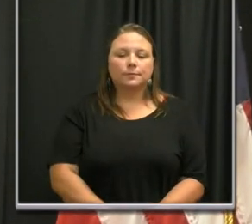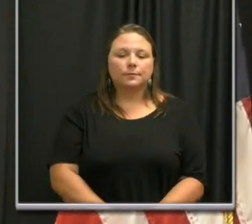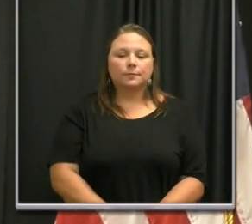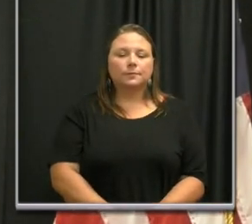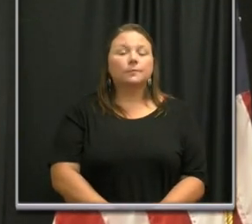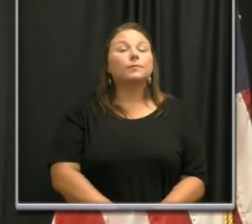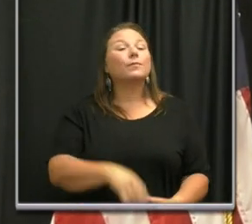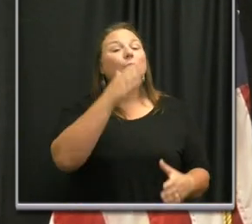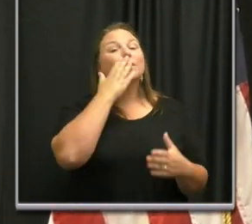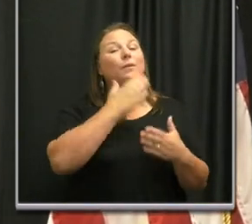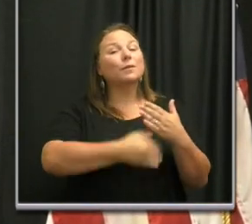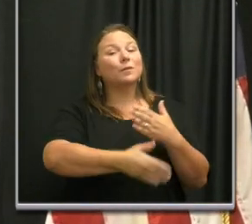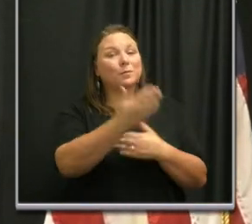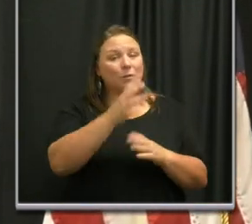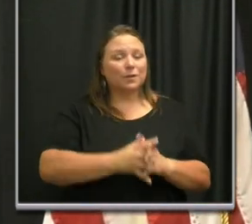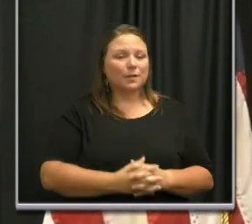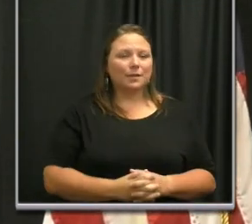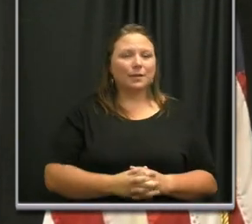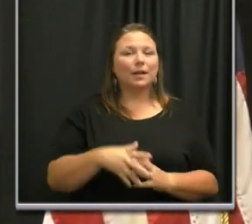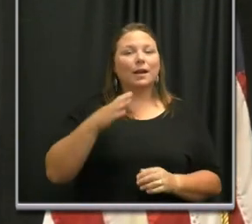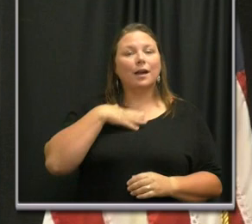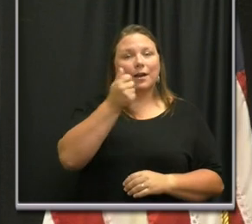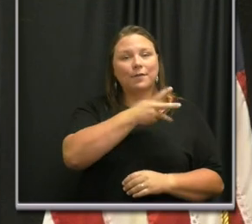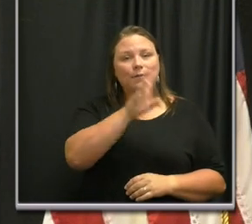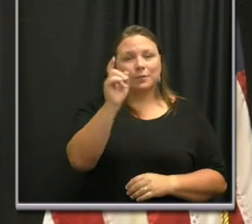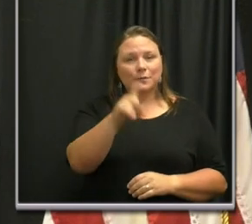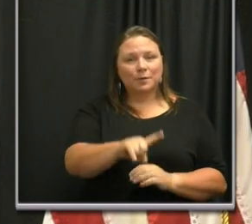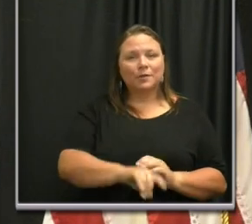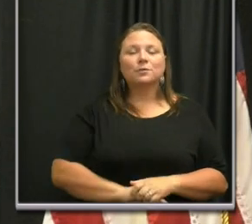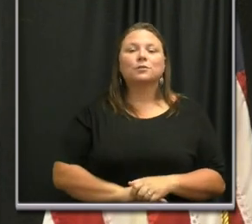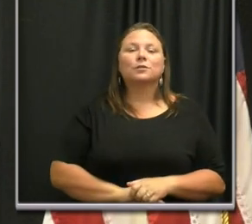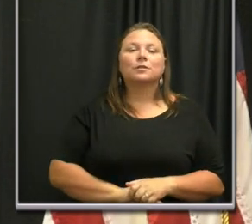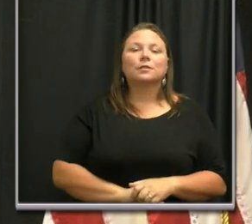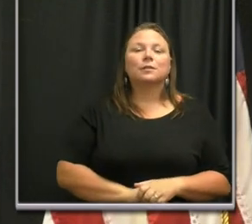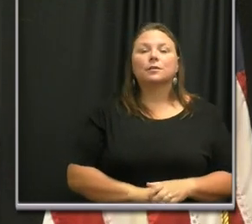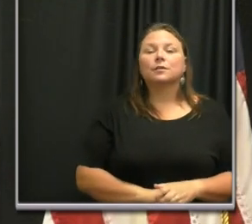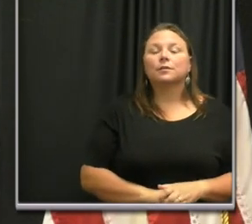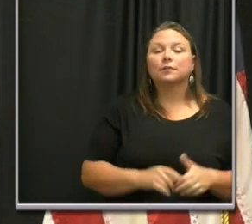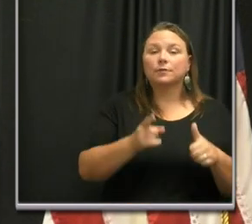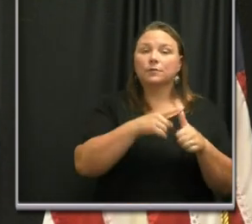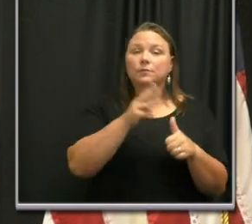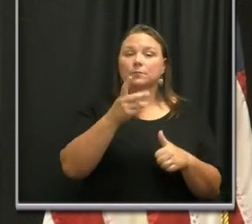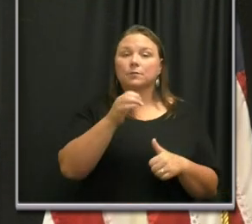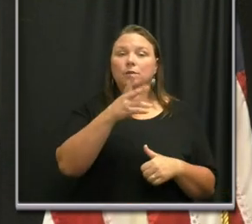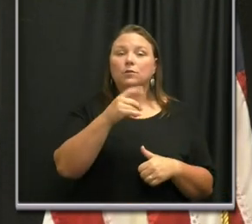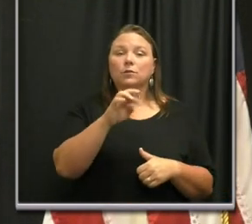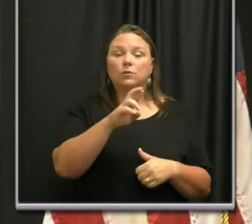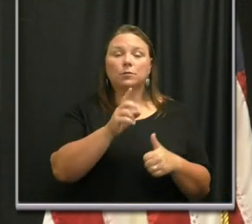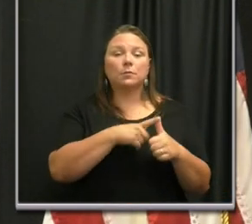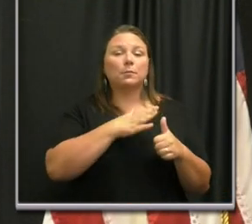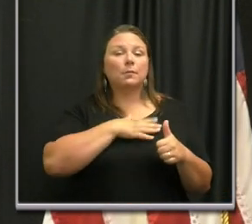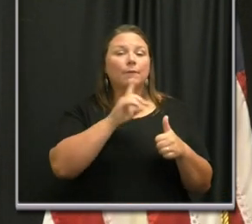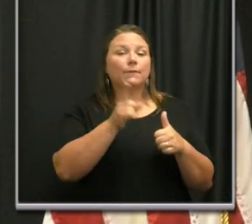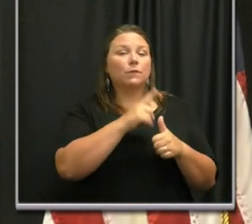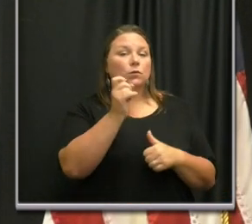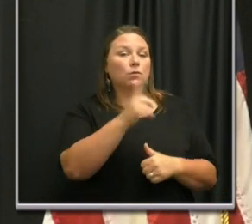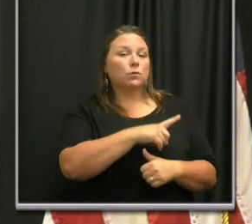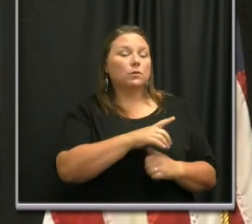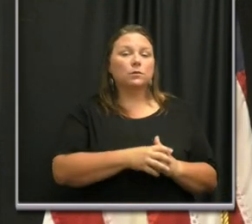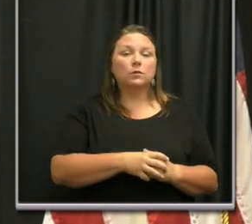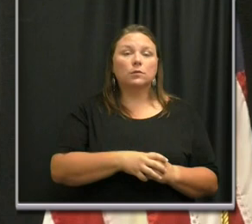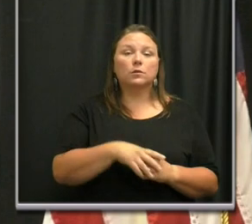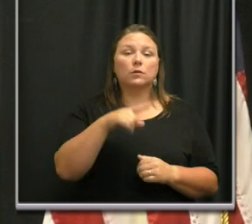Yes, good morning. I've got a couple of questions for Mayor Cooper. Mayor Cooper, my first question is,